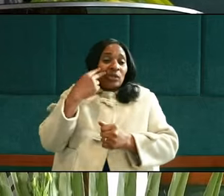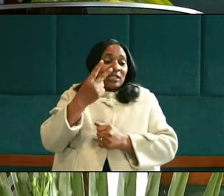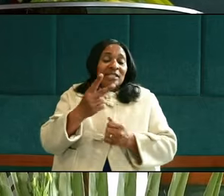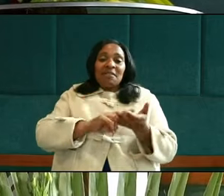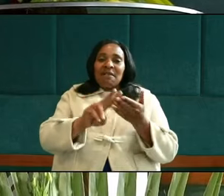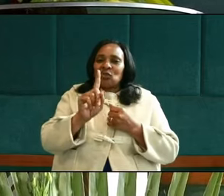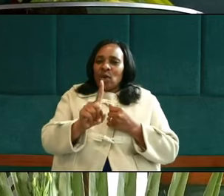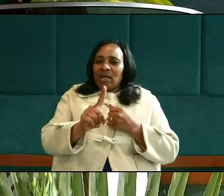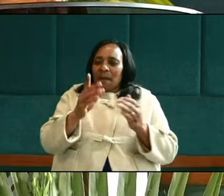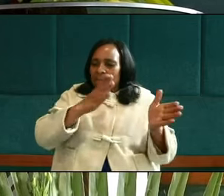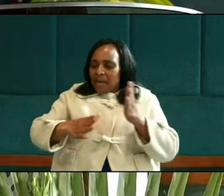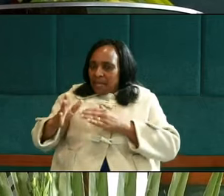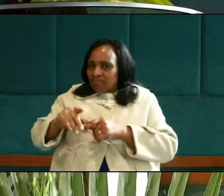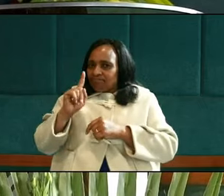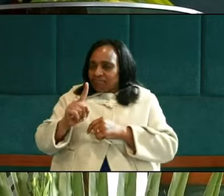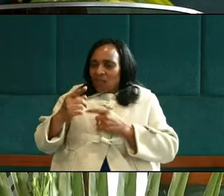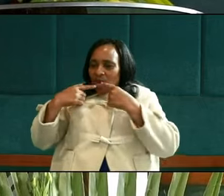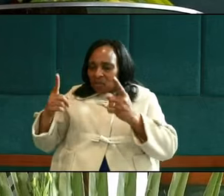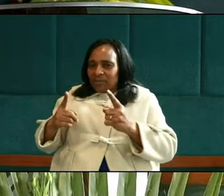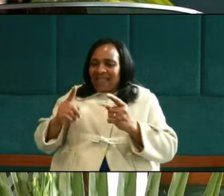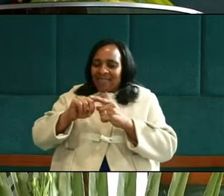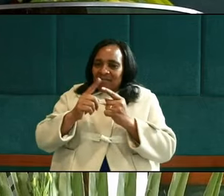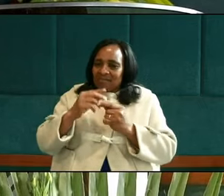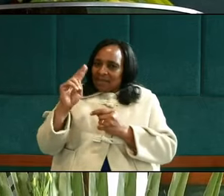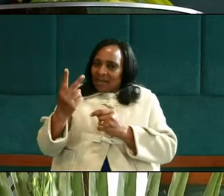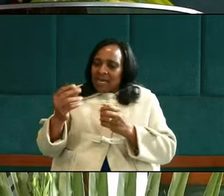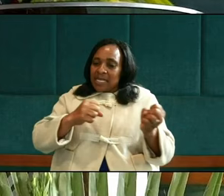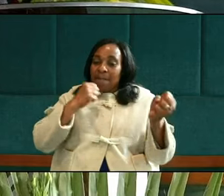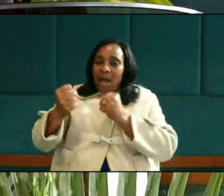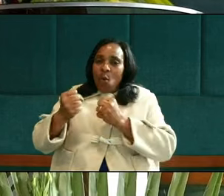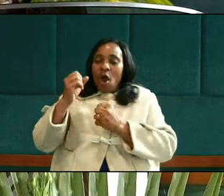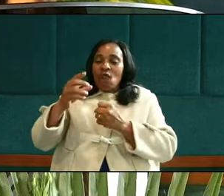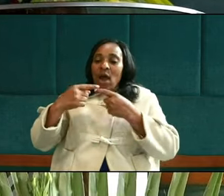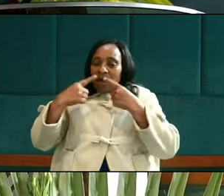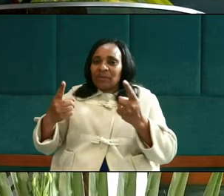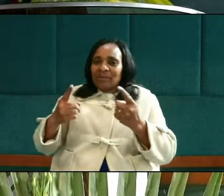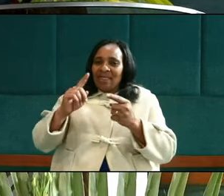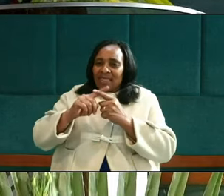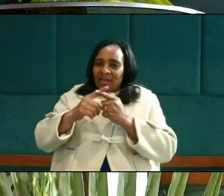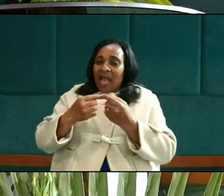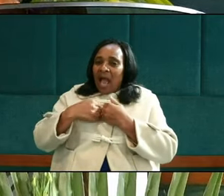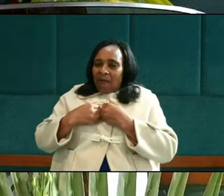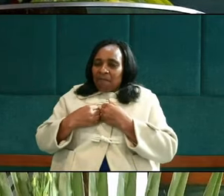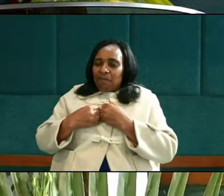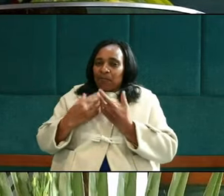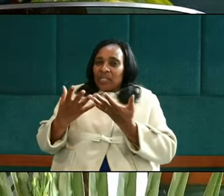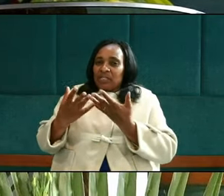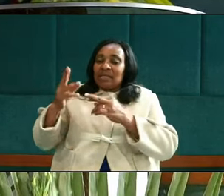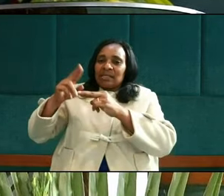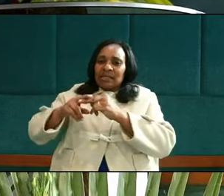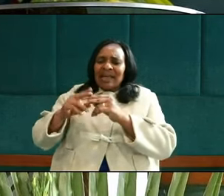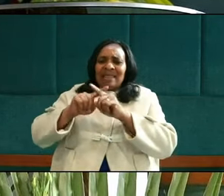number 1 preparation for proclamation and then the power of proclamation. On the second day we went into the